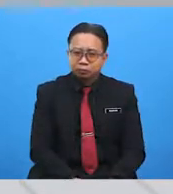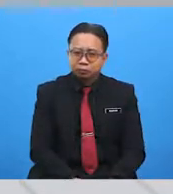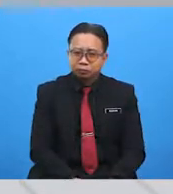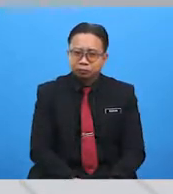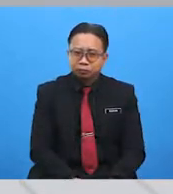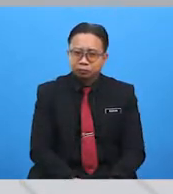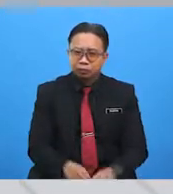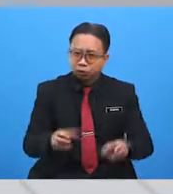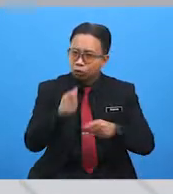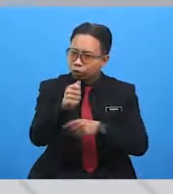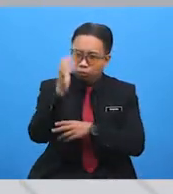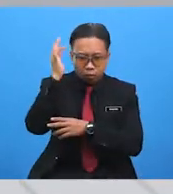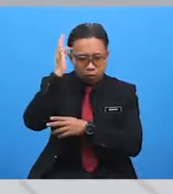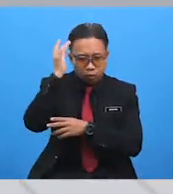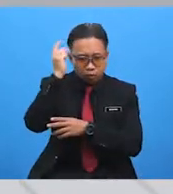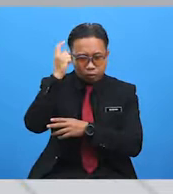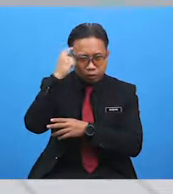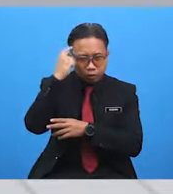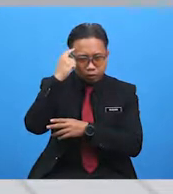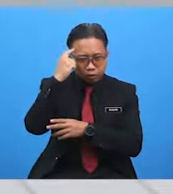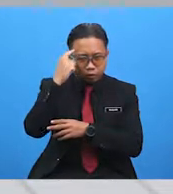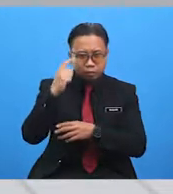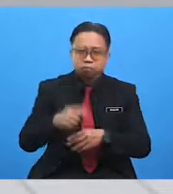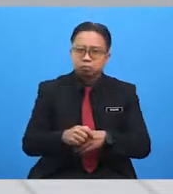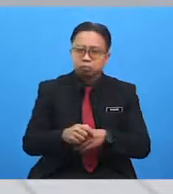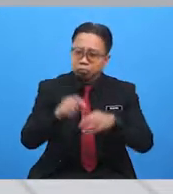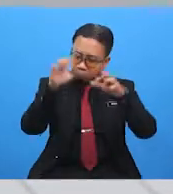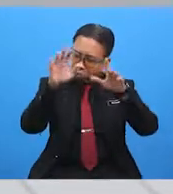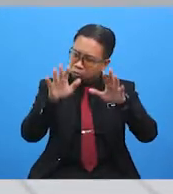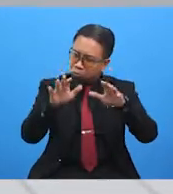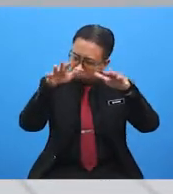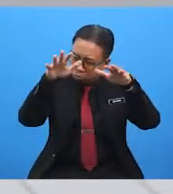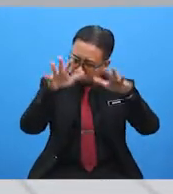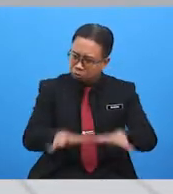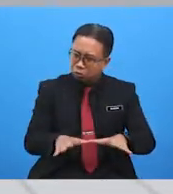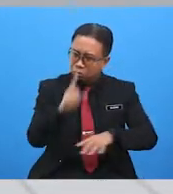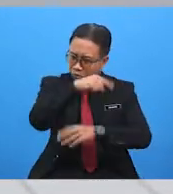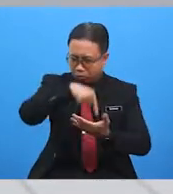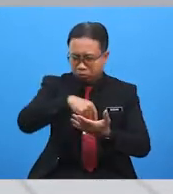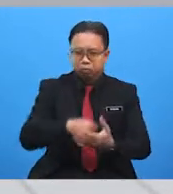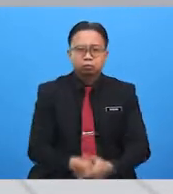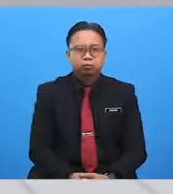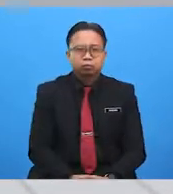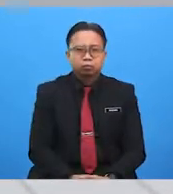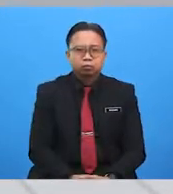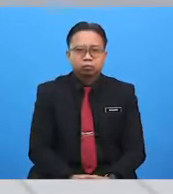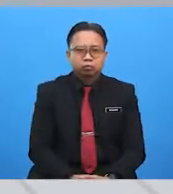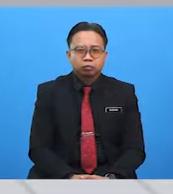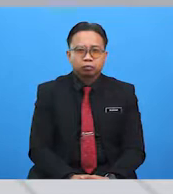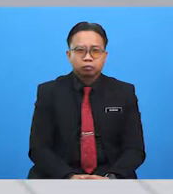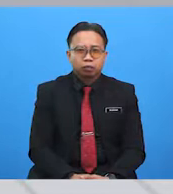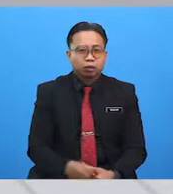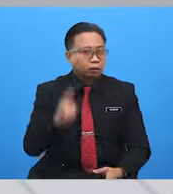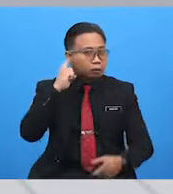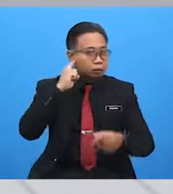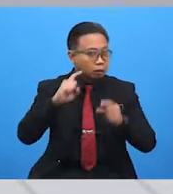Hmm... Do you think it's going to be rainy tonight? I think it will, if there are thunder